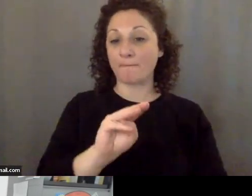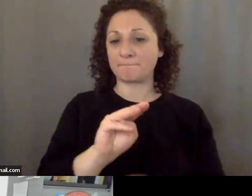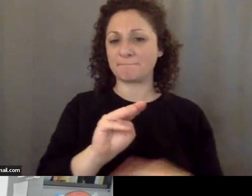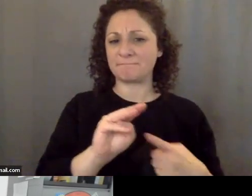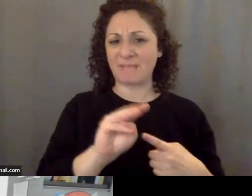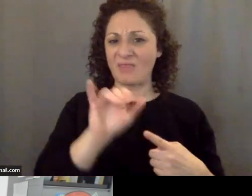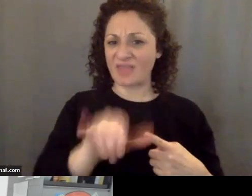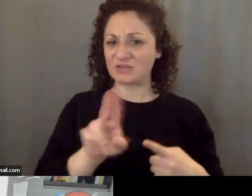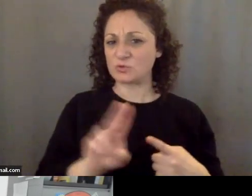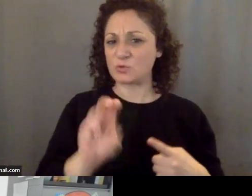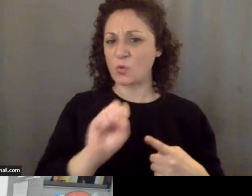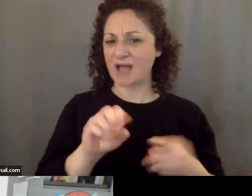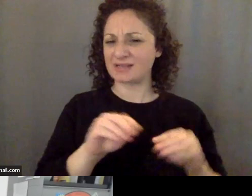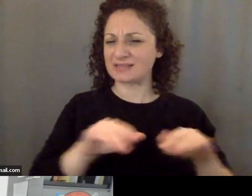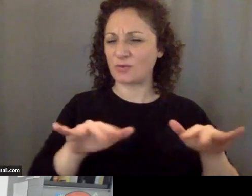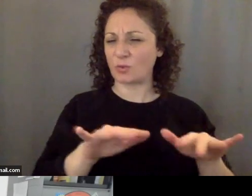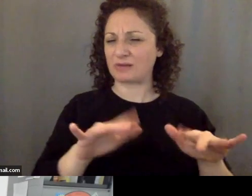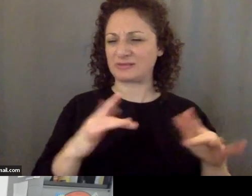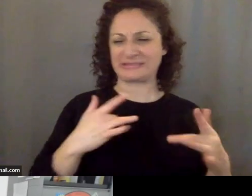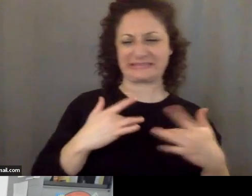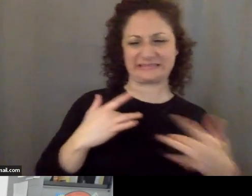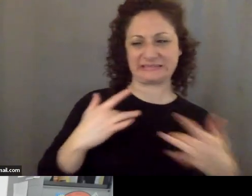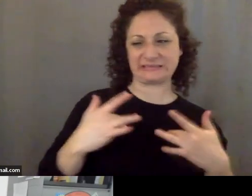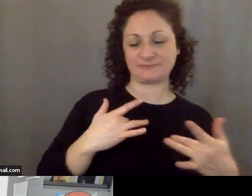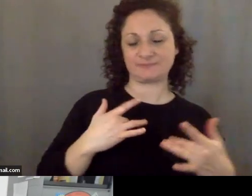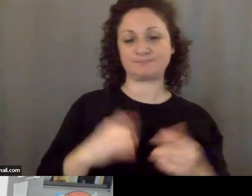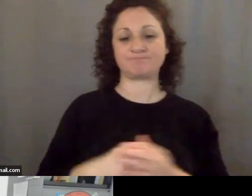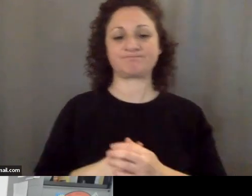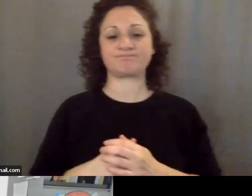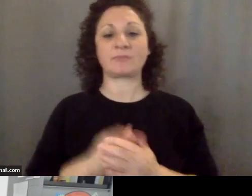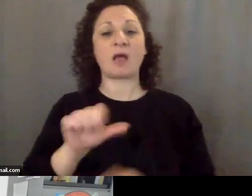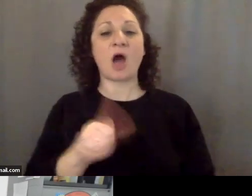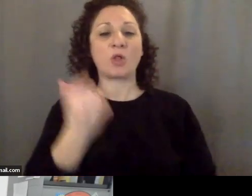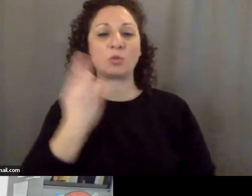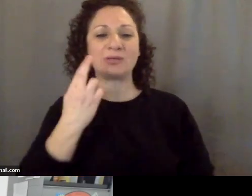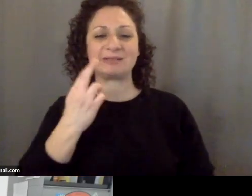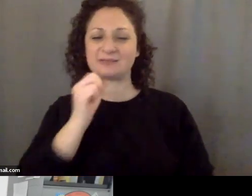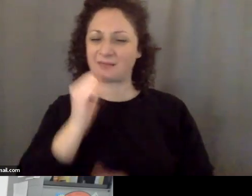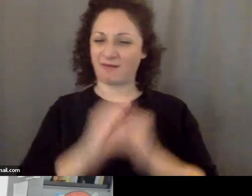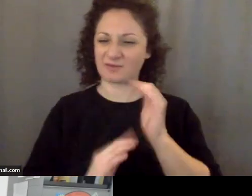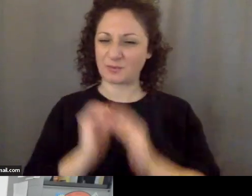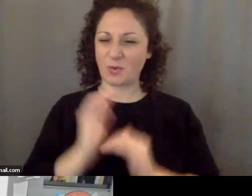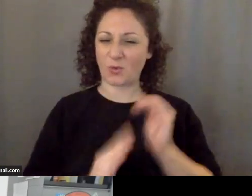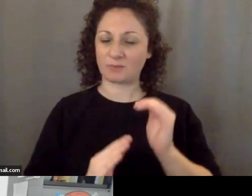uncomfortable is our ally in this case this is a treaty ally Japan